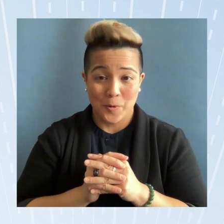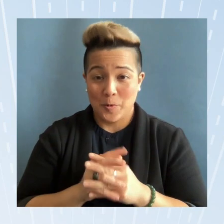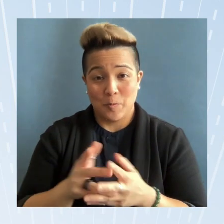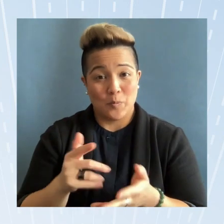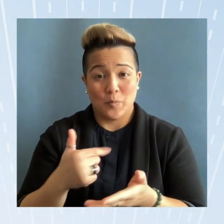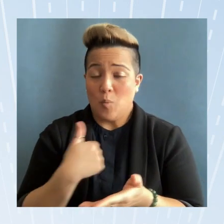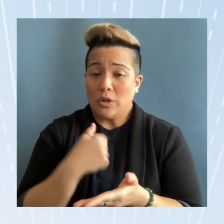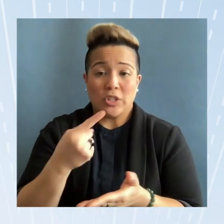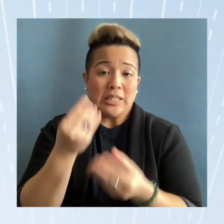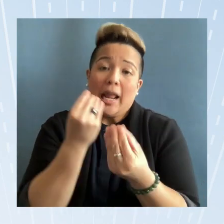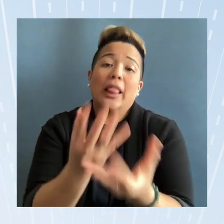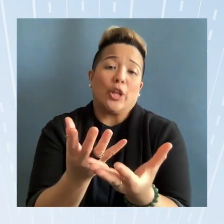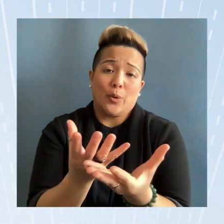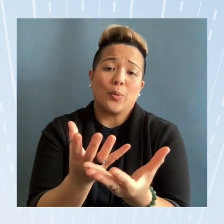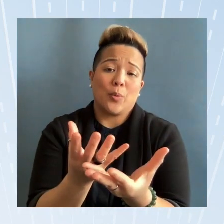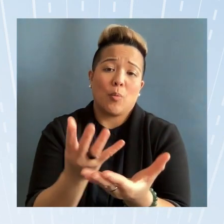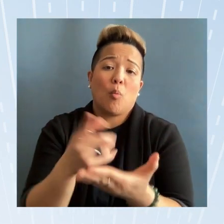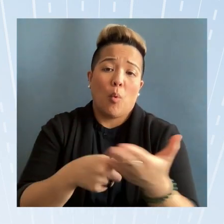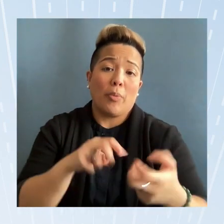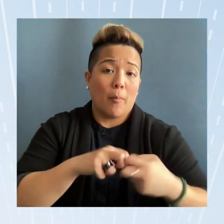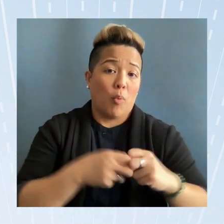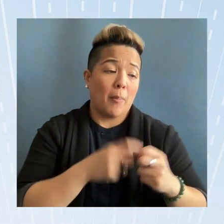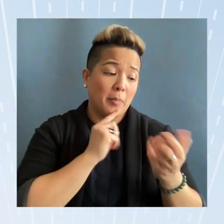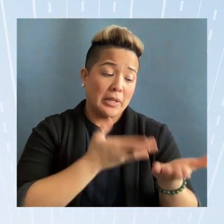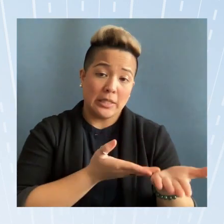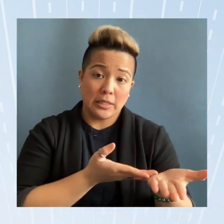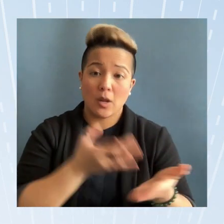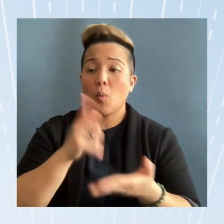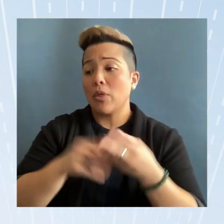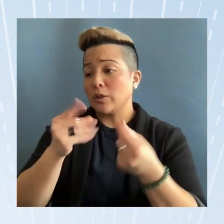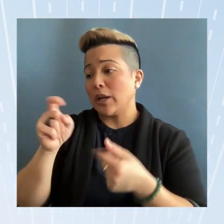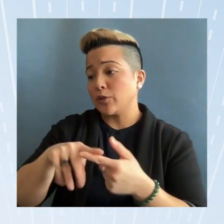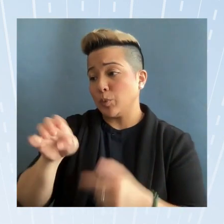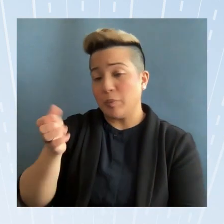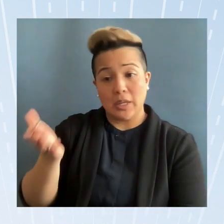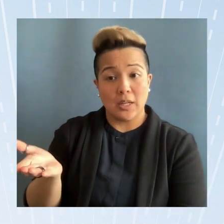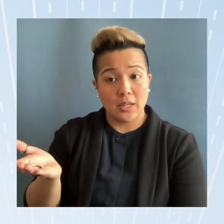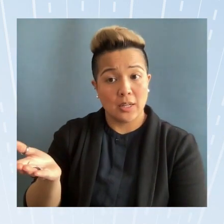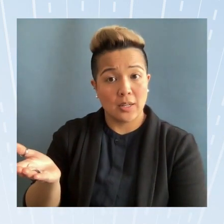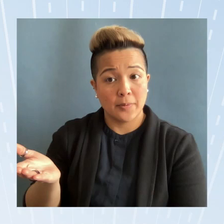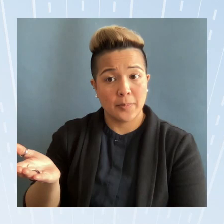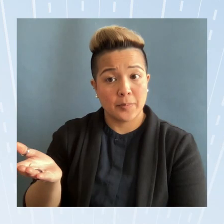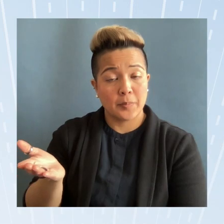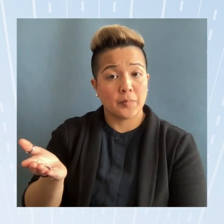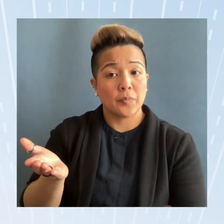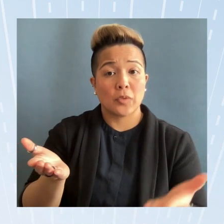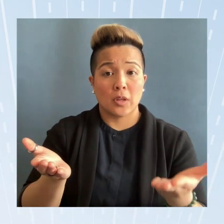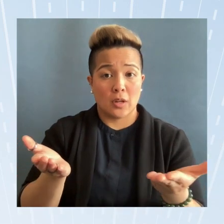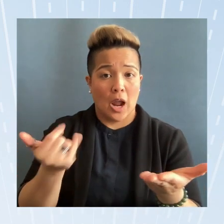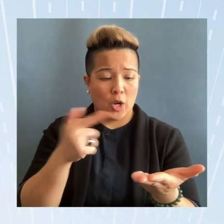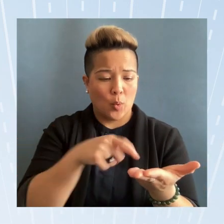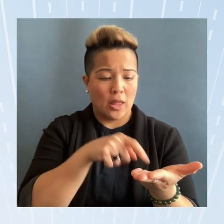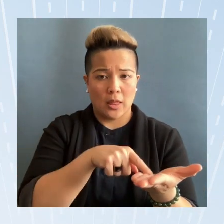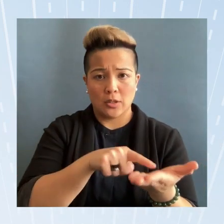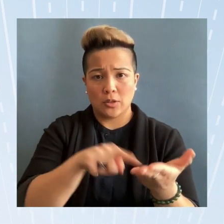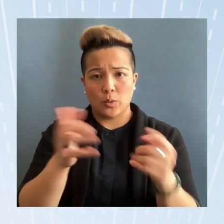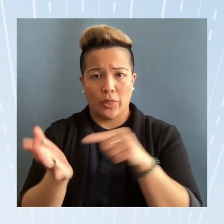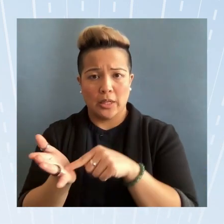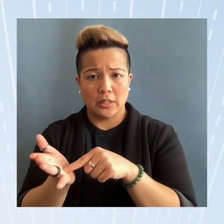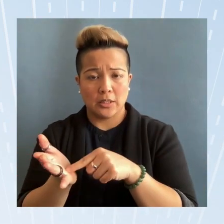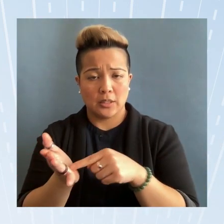we're just telling you what the problem is and what the solution needs to be how do you how you get from point A to point B is sort of